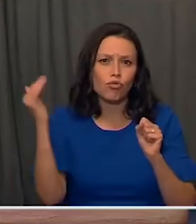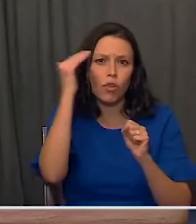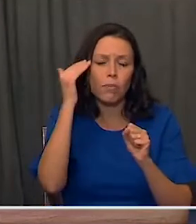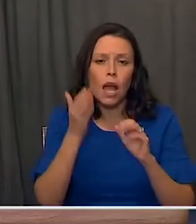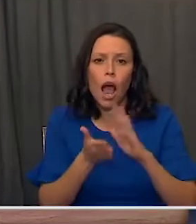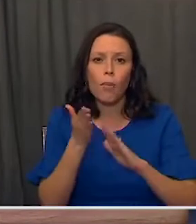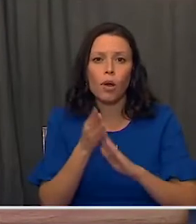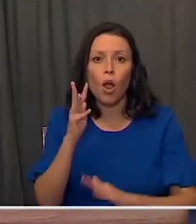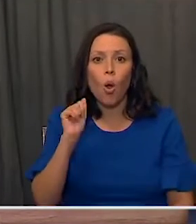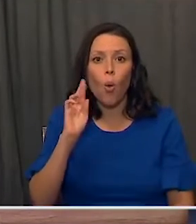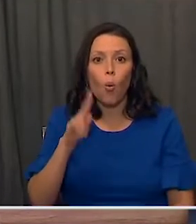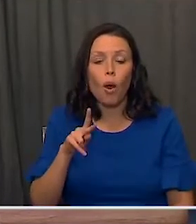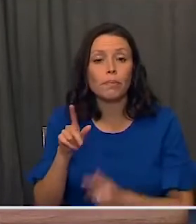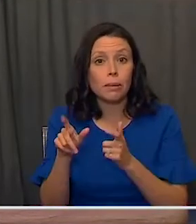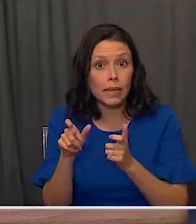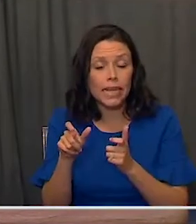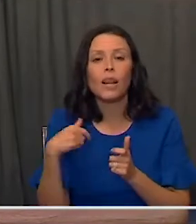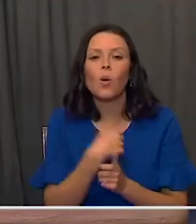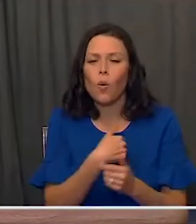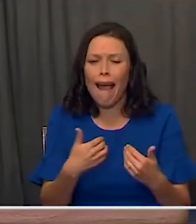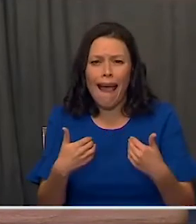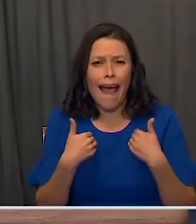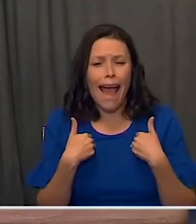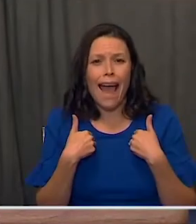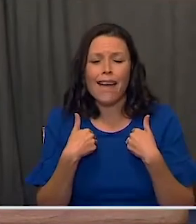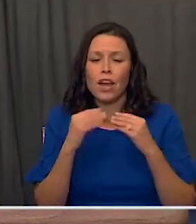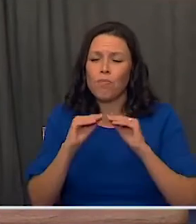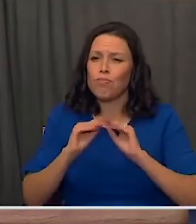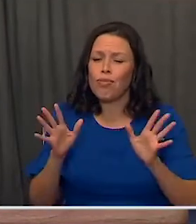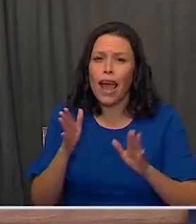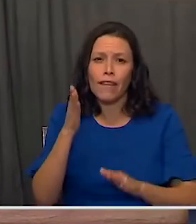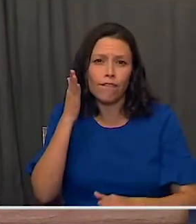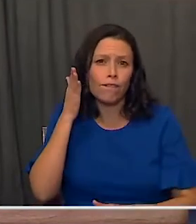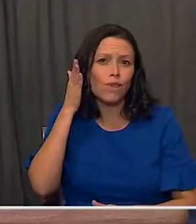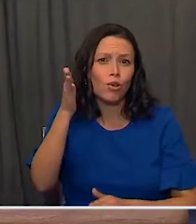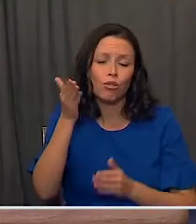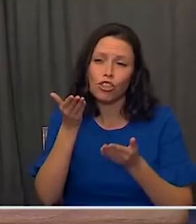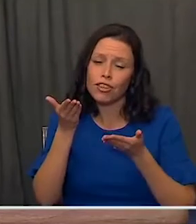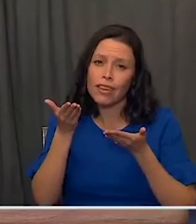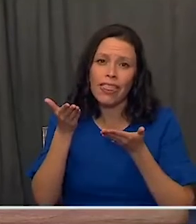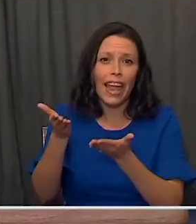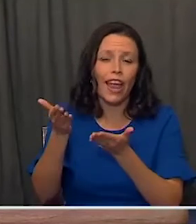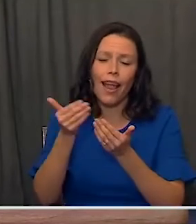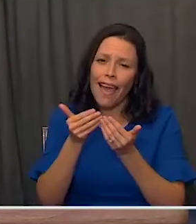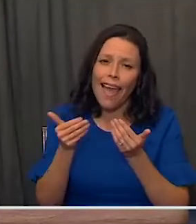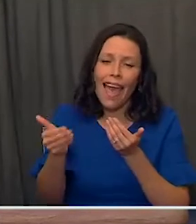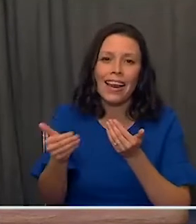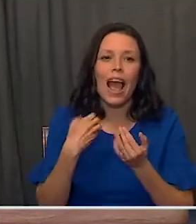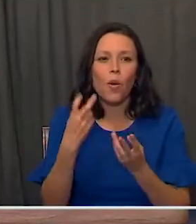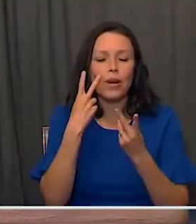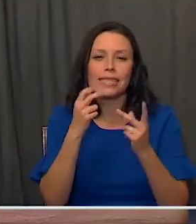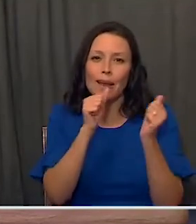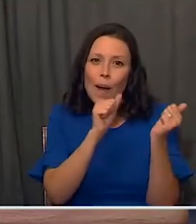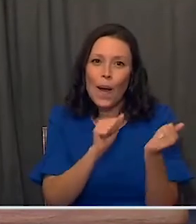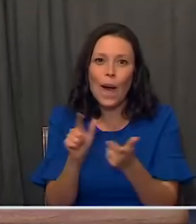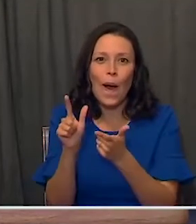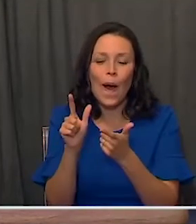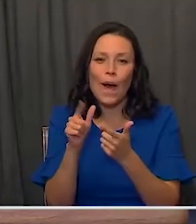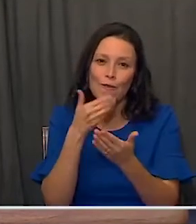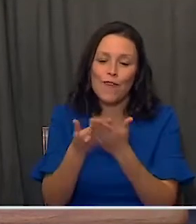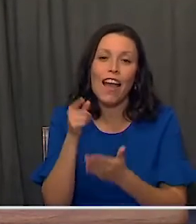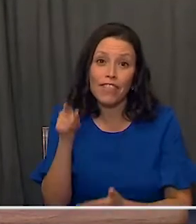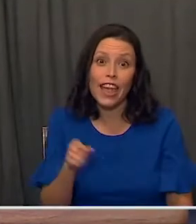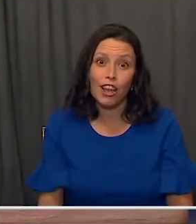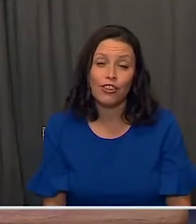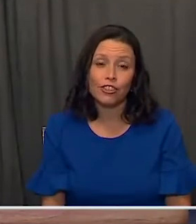Operation Warp Speed, we have got such a brighter future ahead and I want to see everyone get